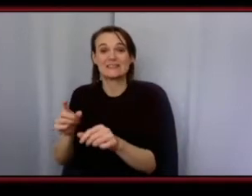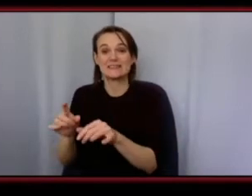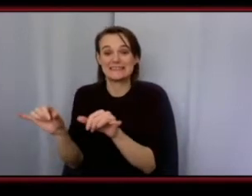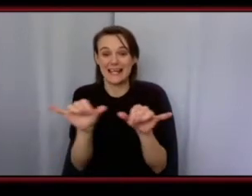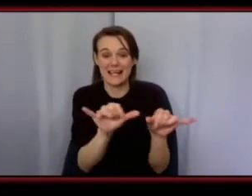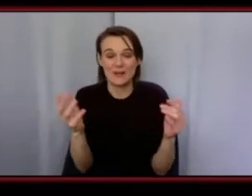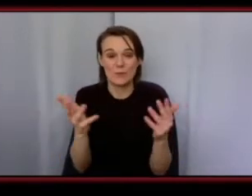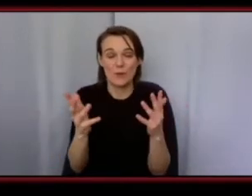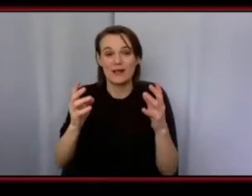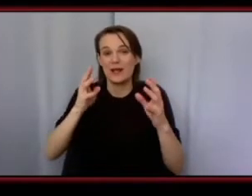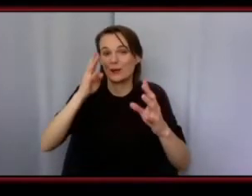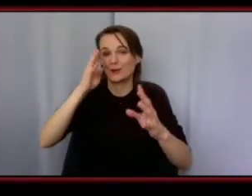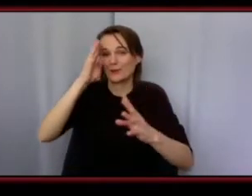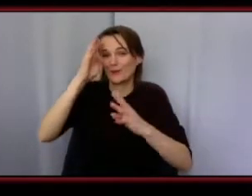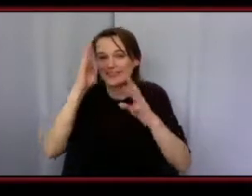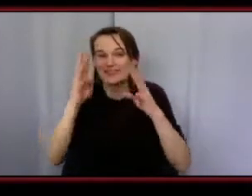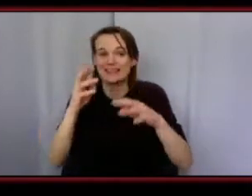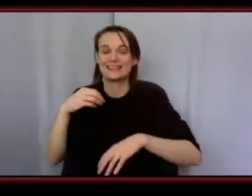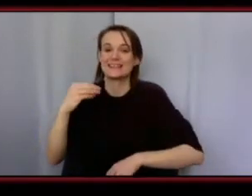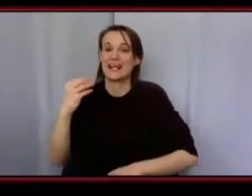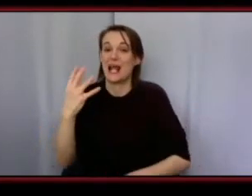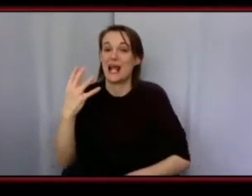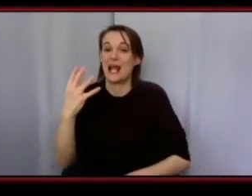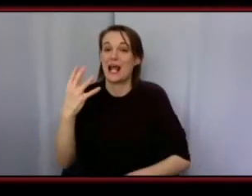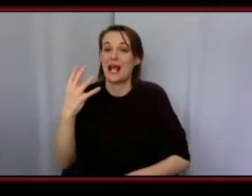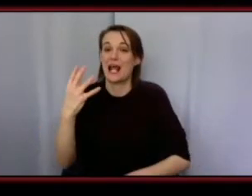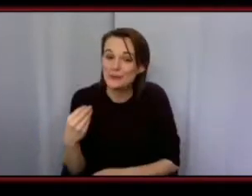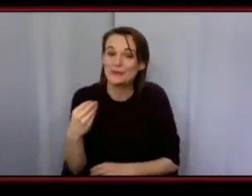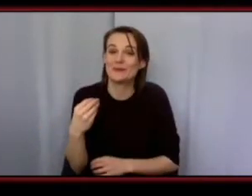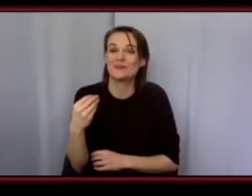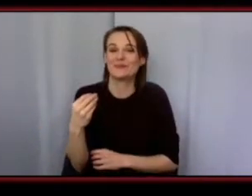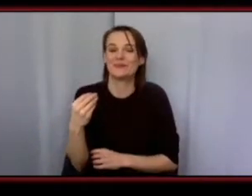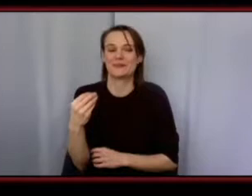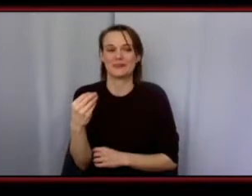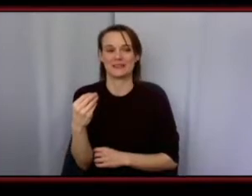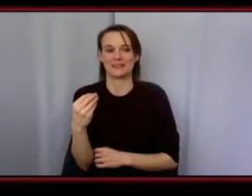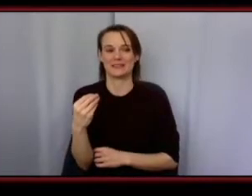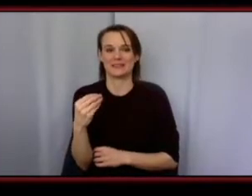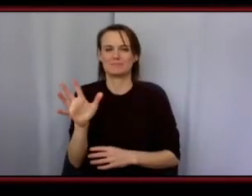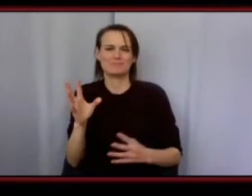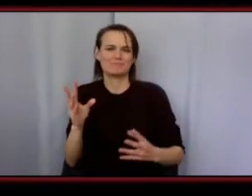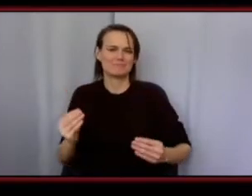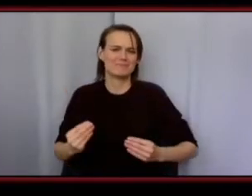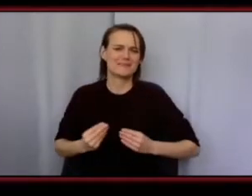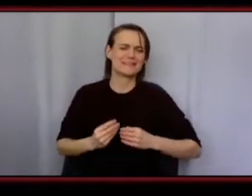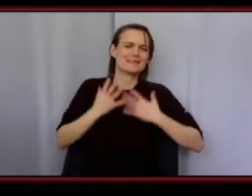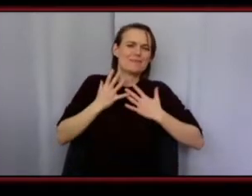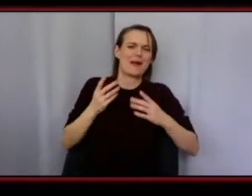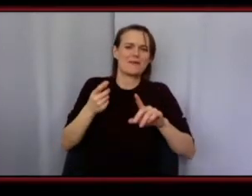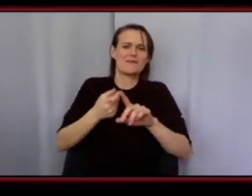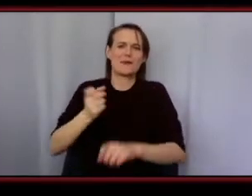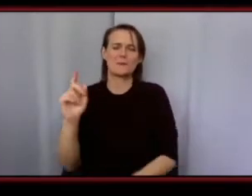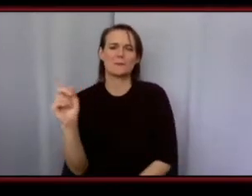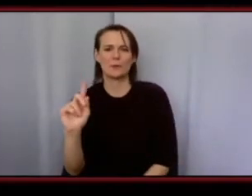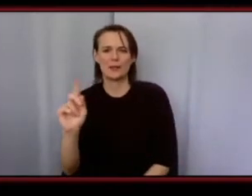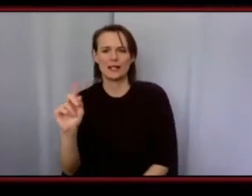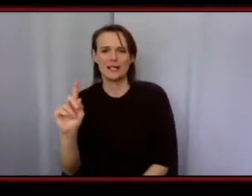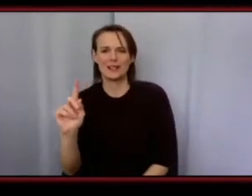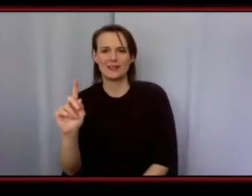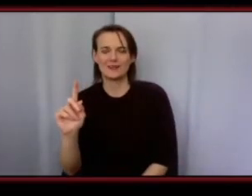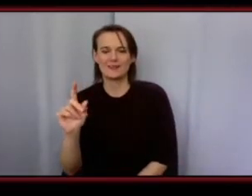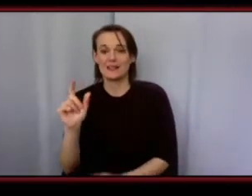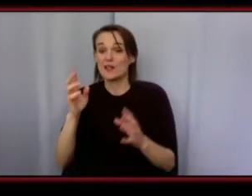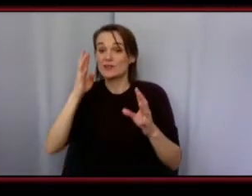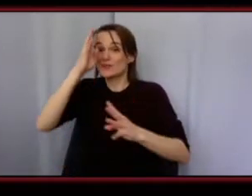um and bringing beauty to people through your products and services where do you get your inspiration from how do you keep your